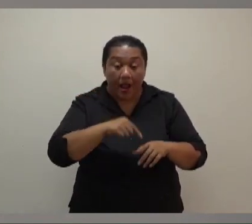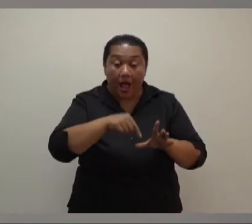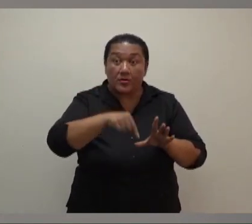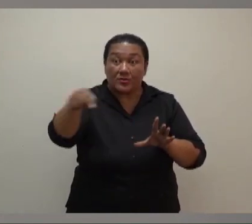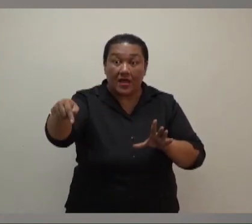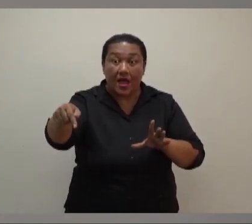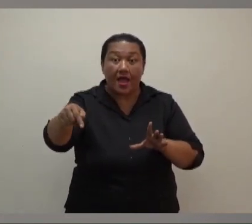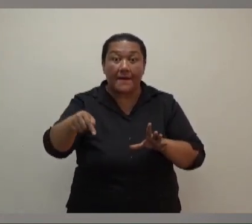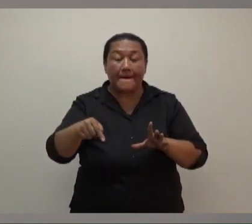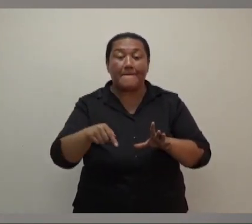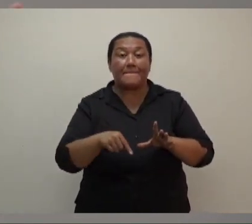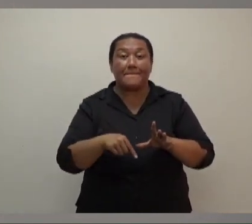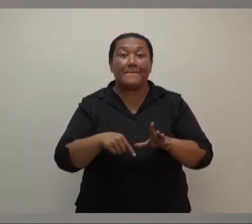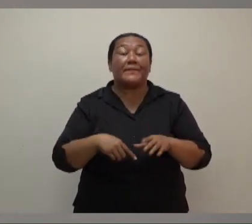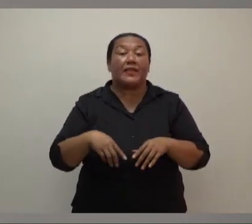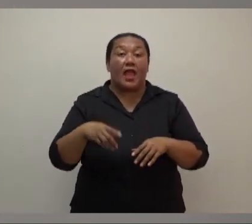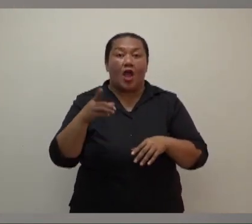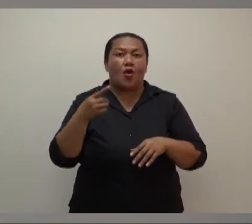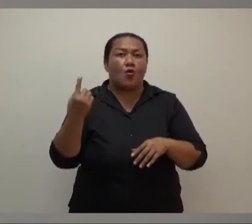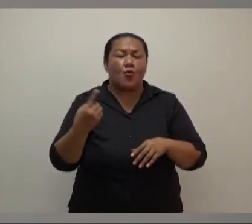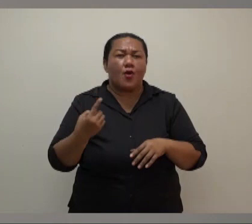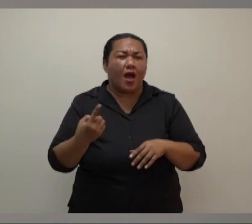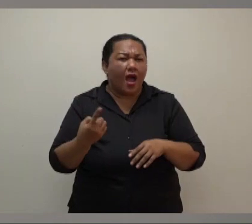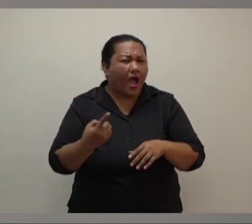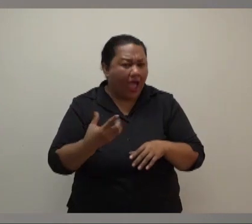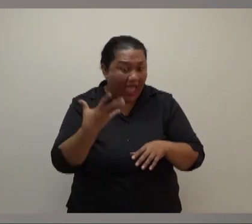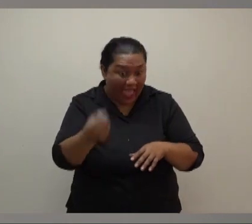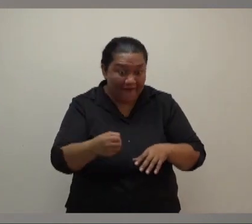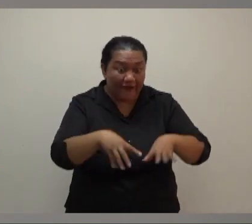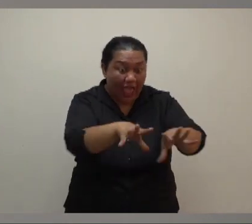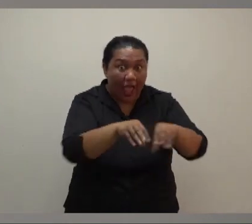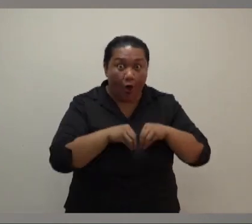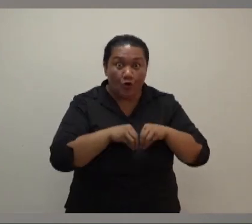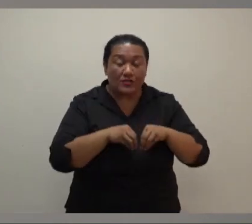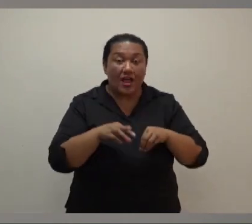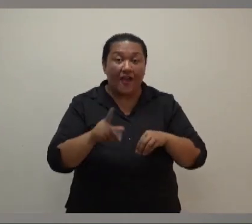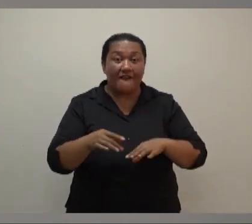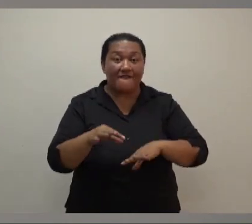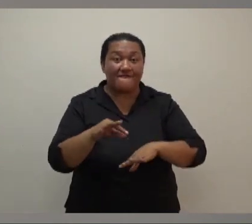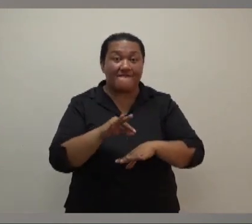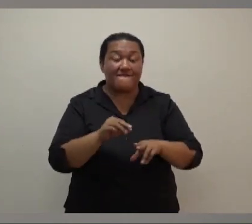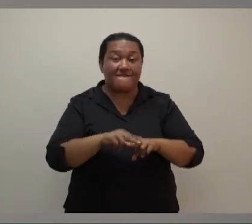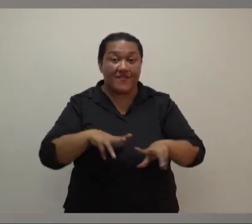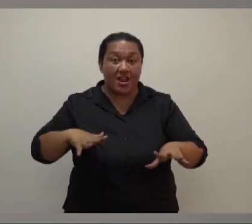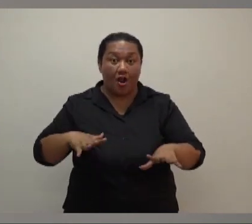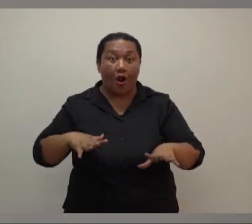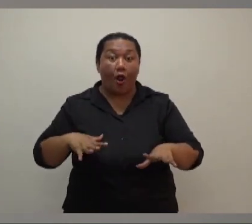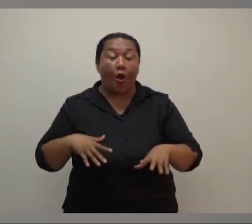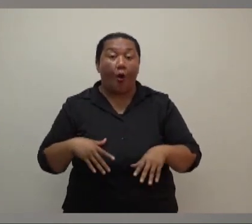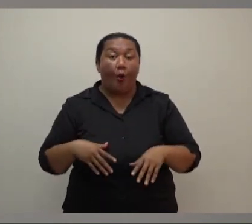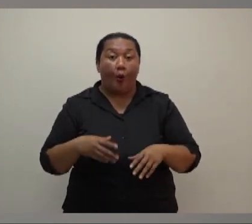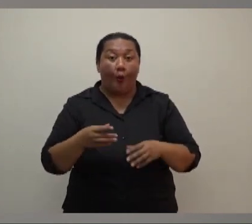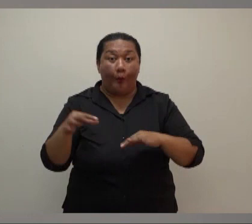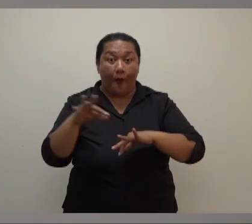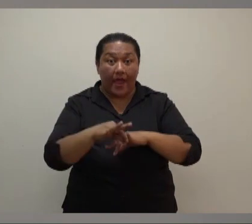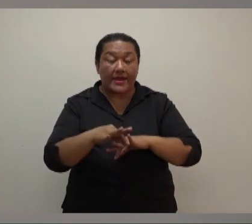rara as we call it, or in the compound, for example, to host a wedding, a funeral, or birthday, must ensure they are compliant with all COVID